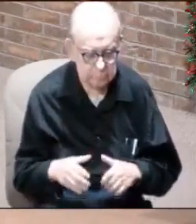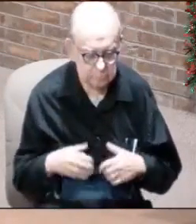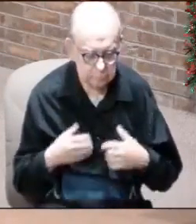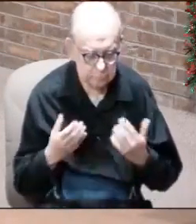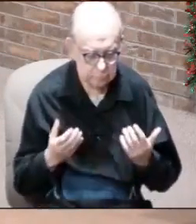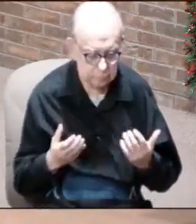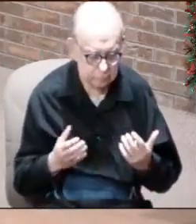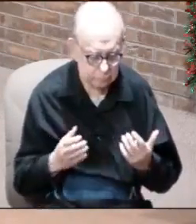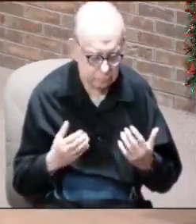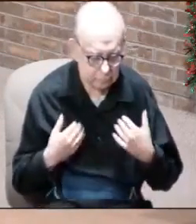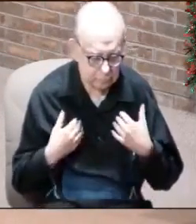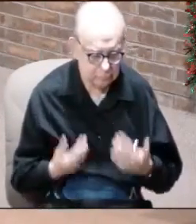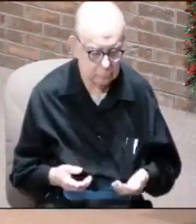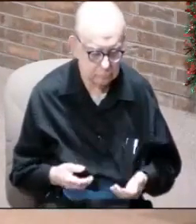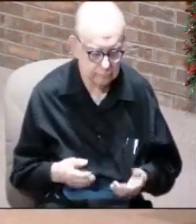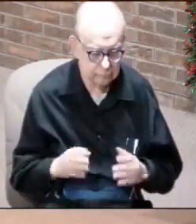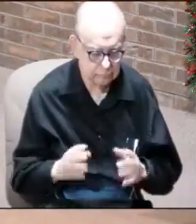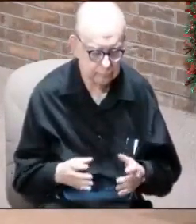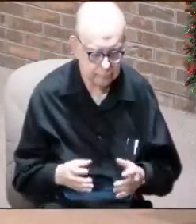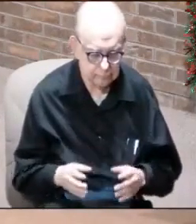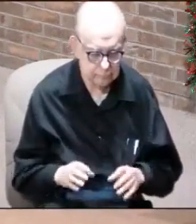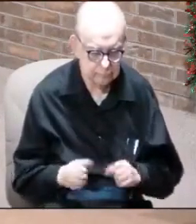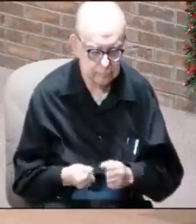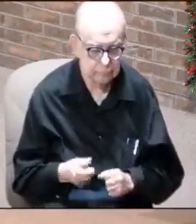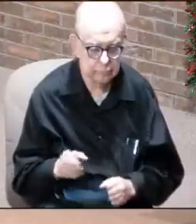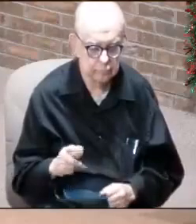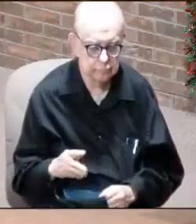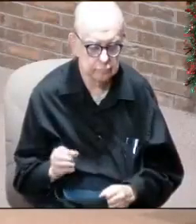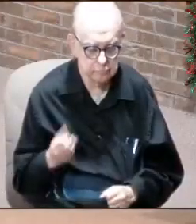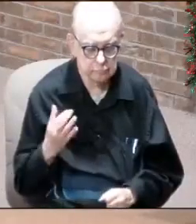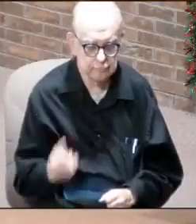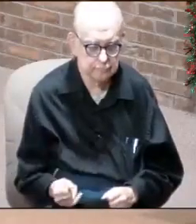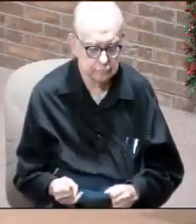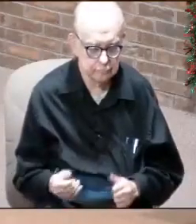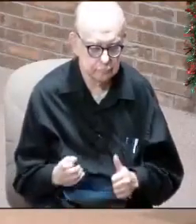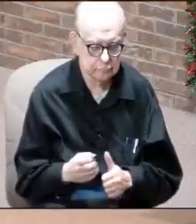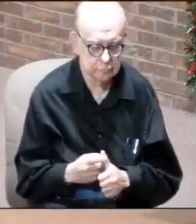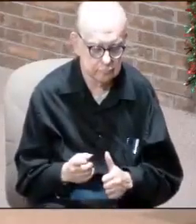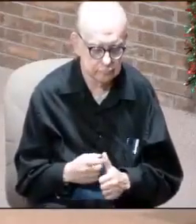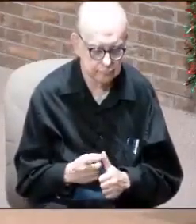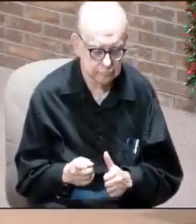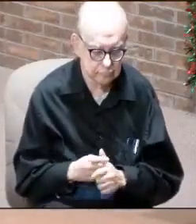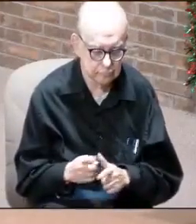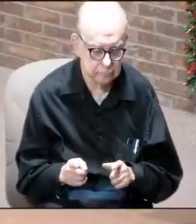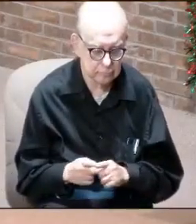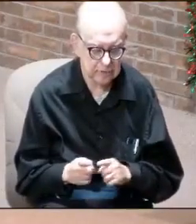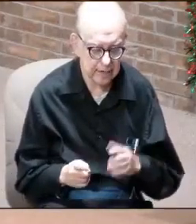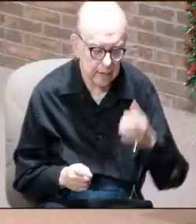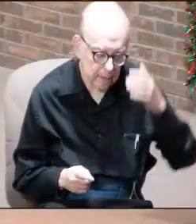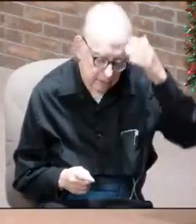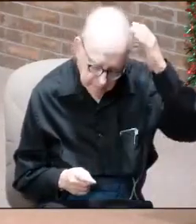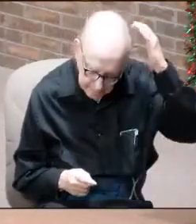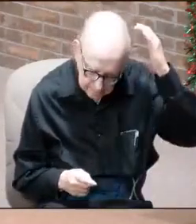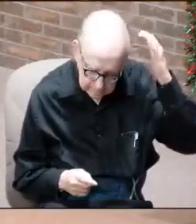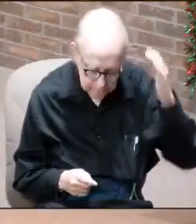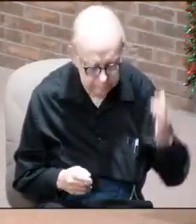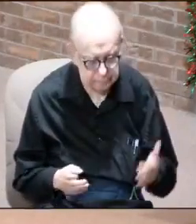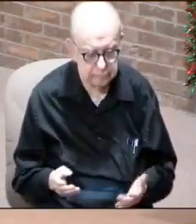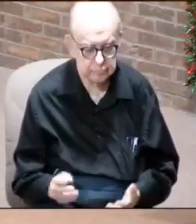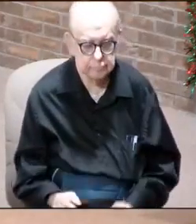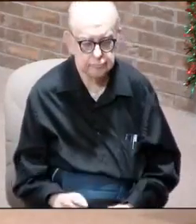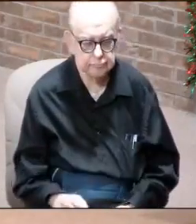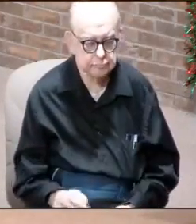respond to the breaking of the seals. Why? Because the first one was like a lion. And when he,